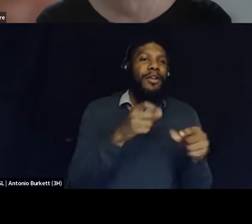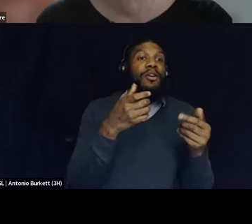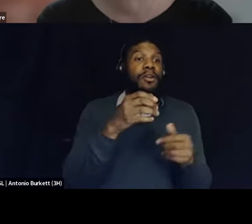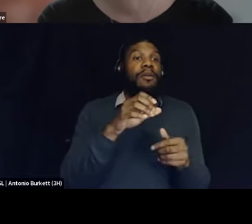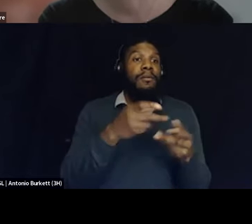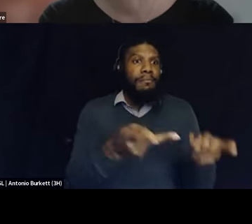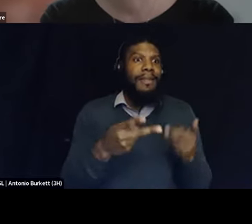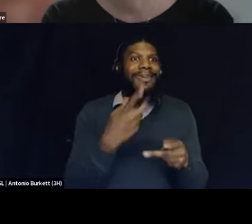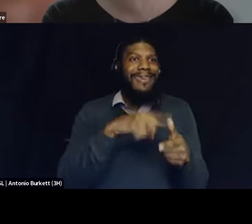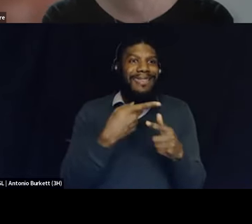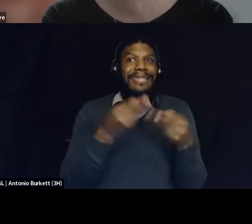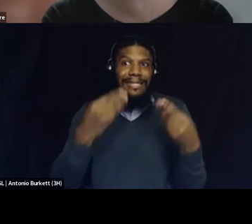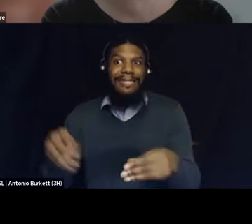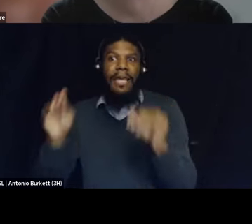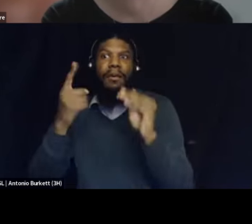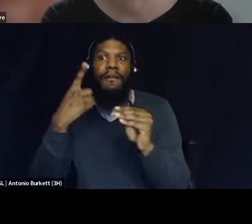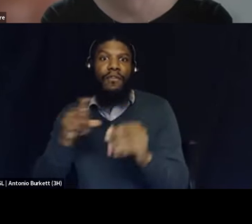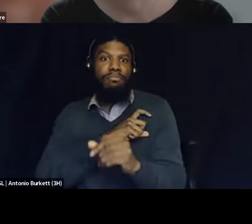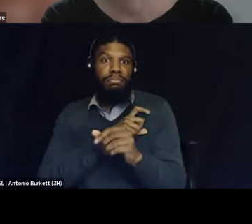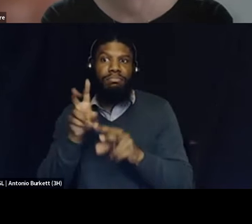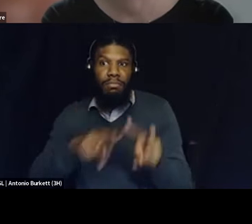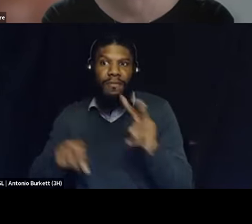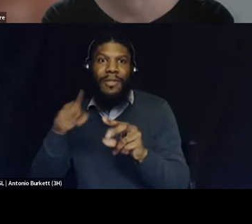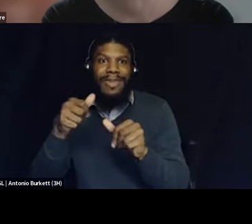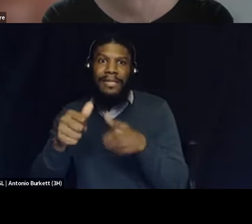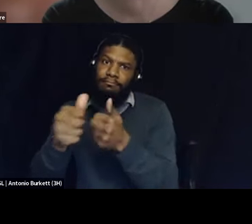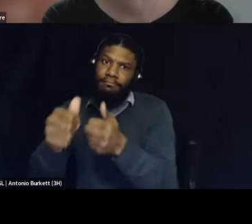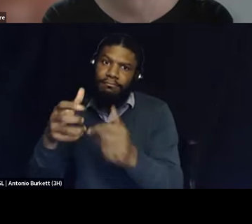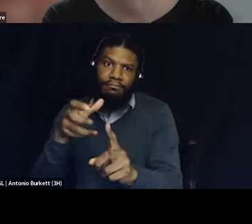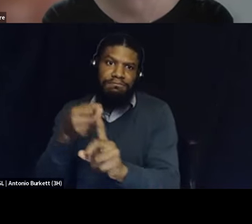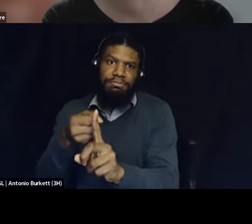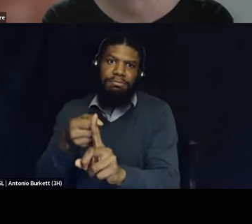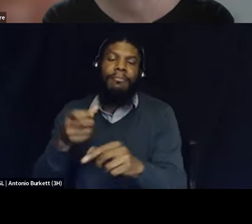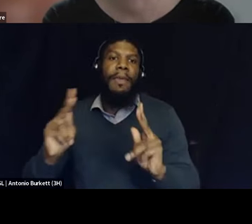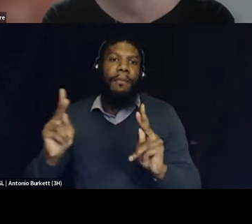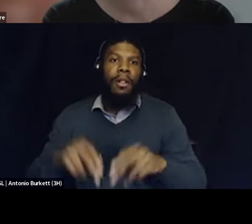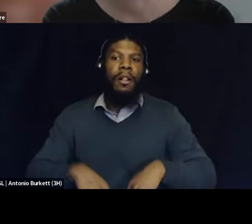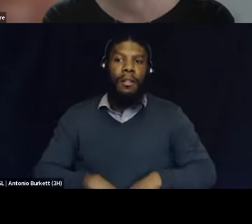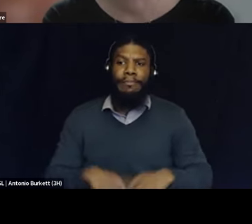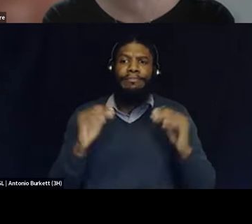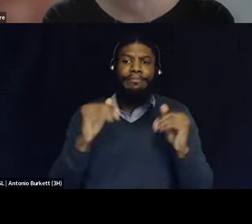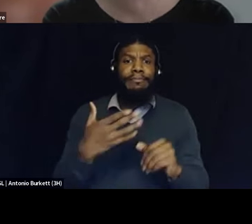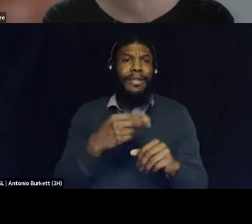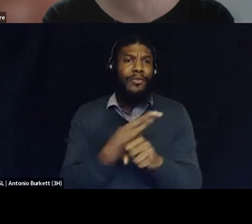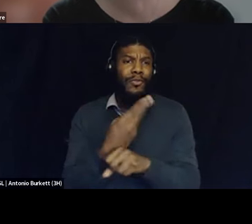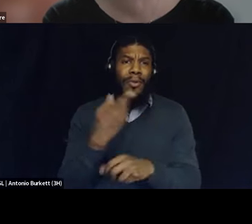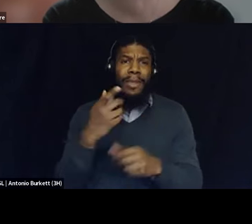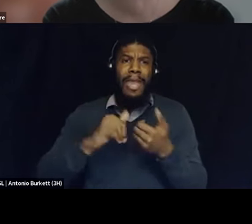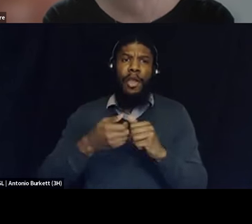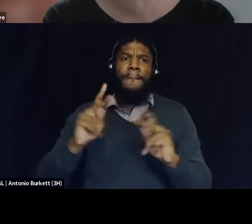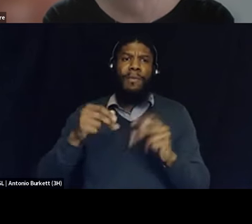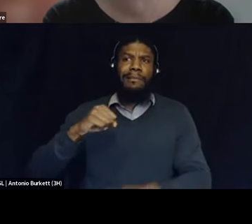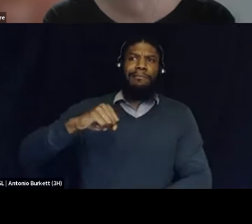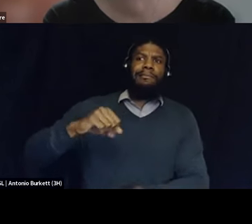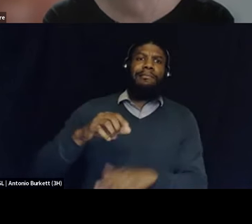so that they can go after people and so there's also a way where this is being used to kind of push back against organizing and push